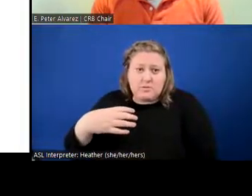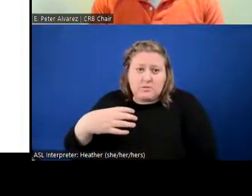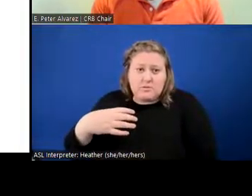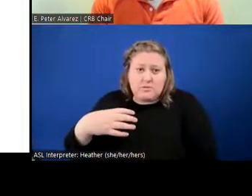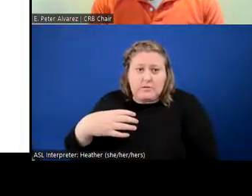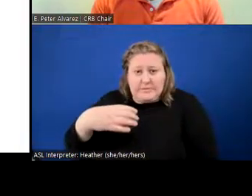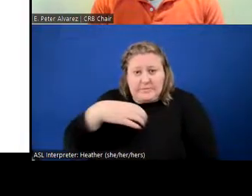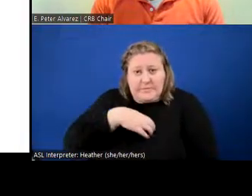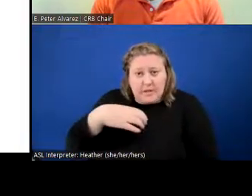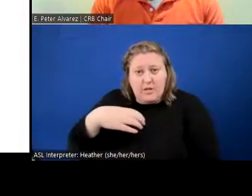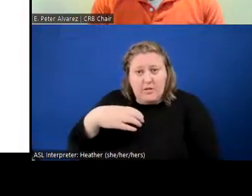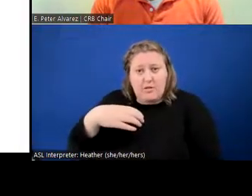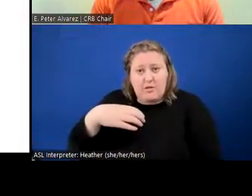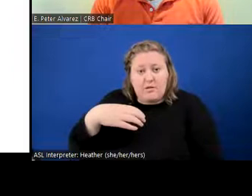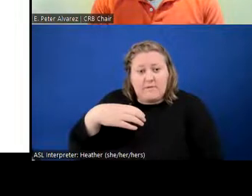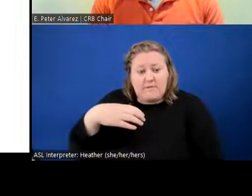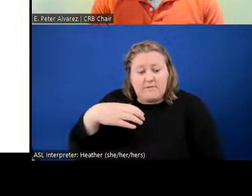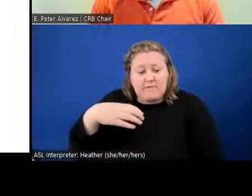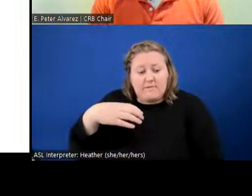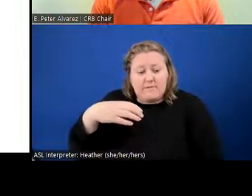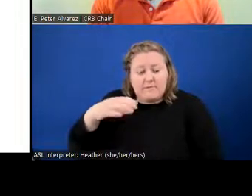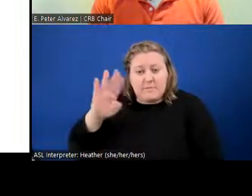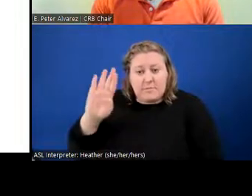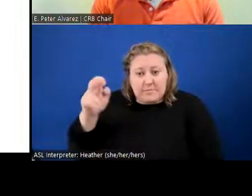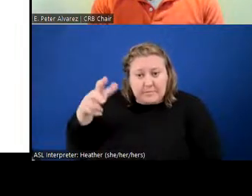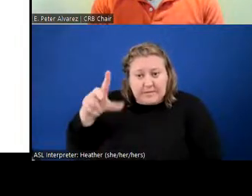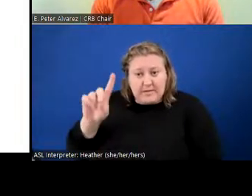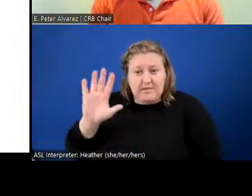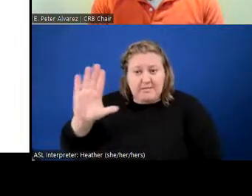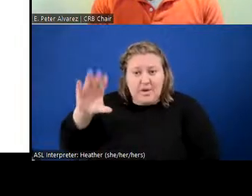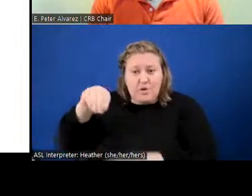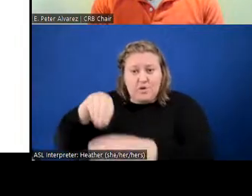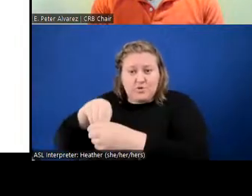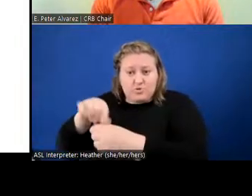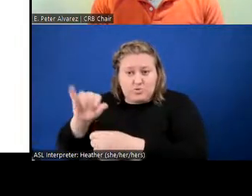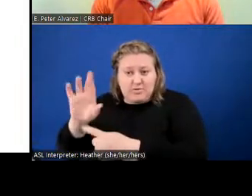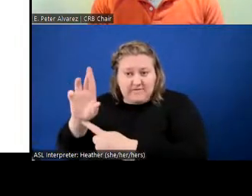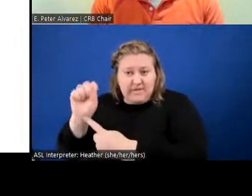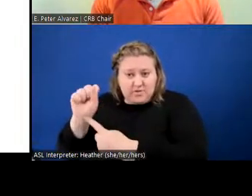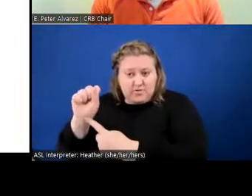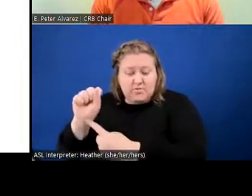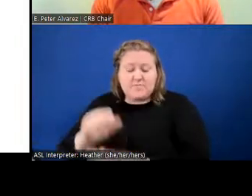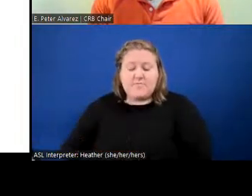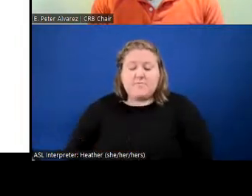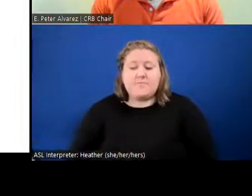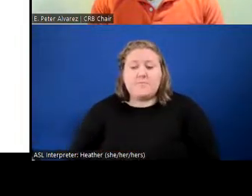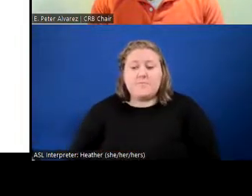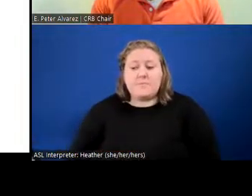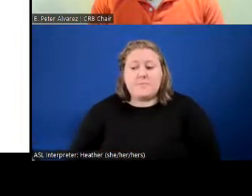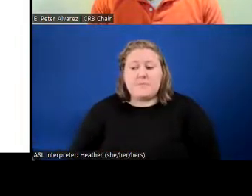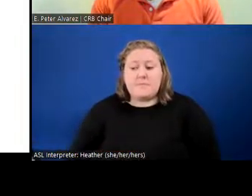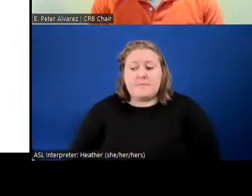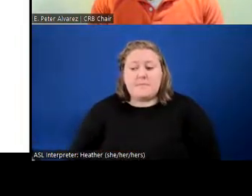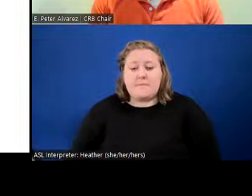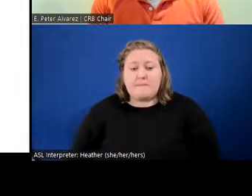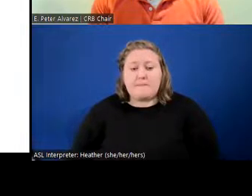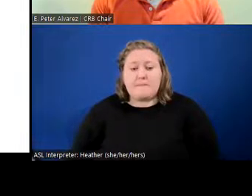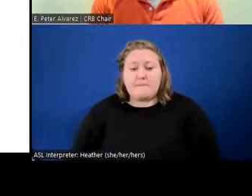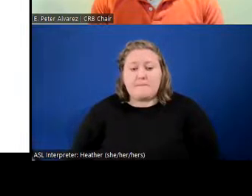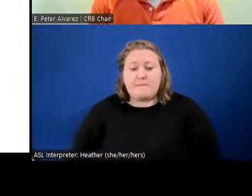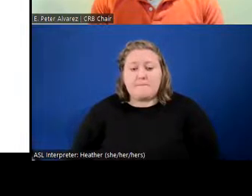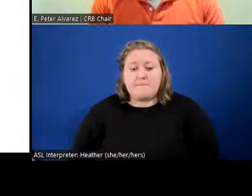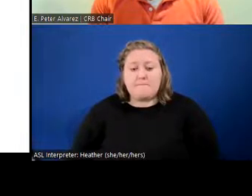the Boston Police Department's internal affairs. So, they are looking at the review,